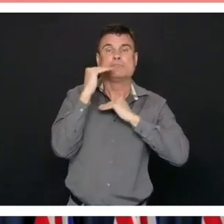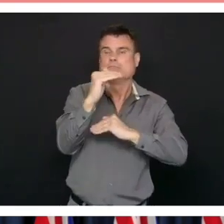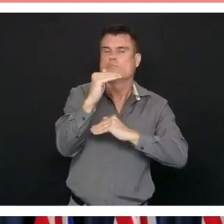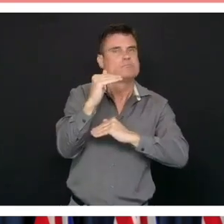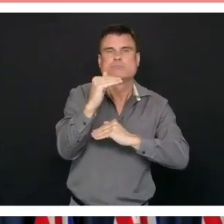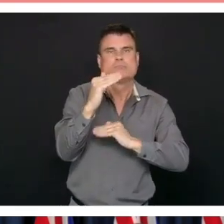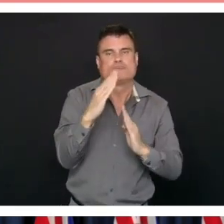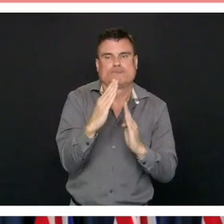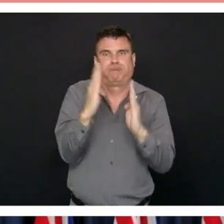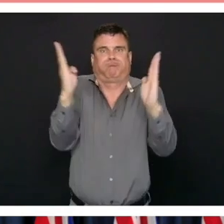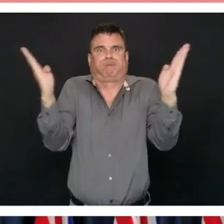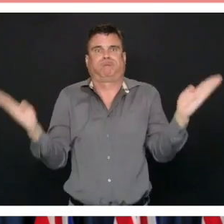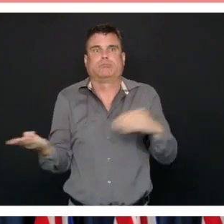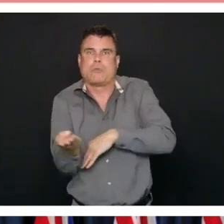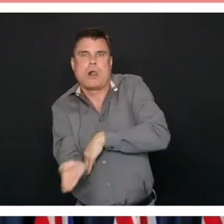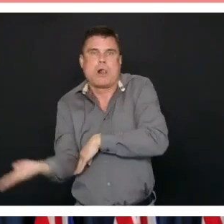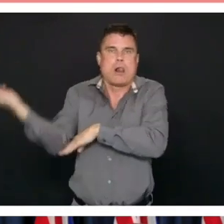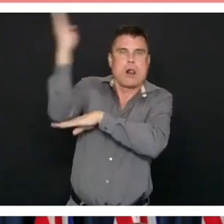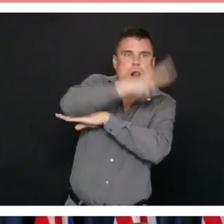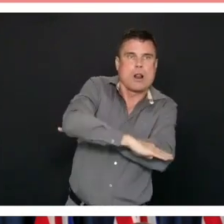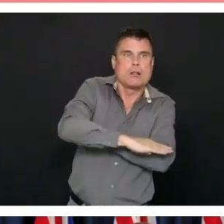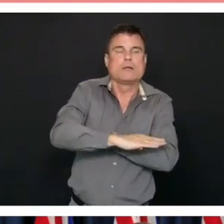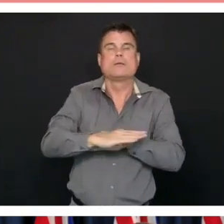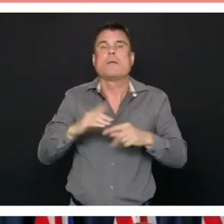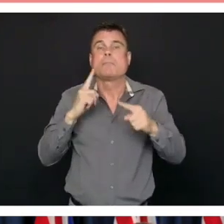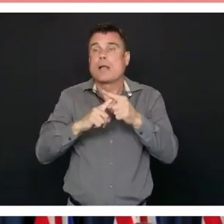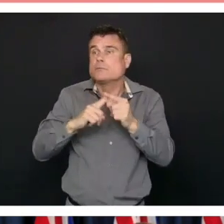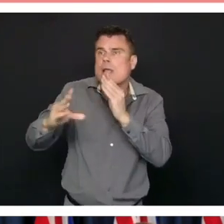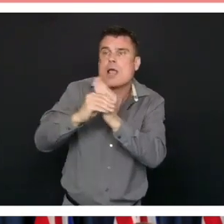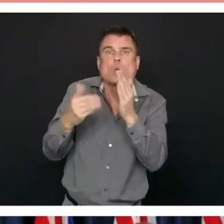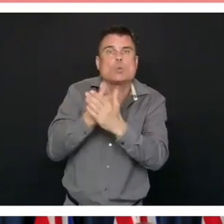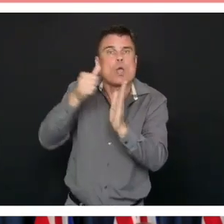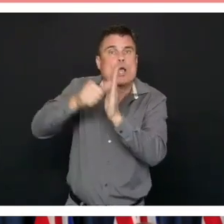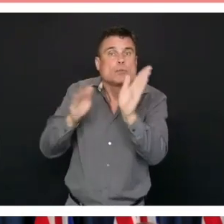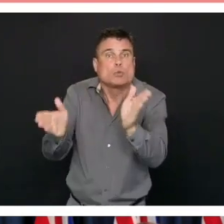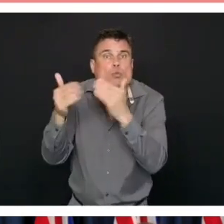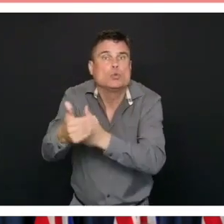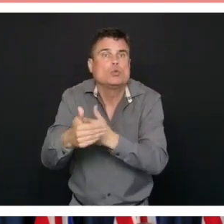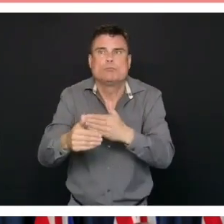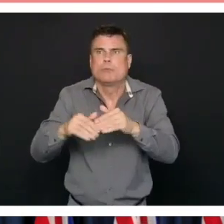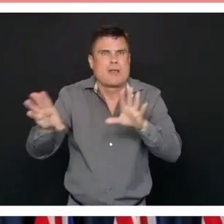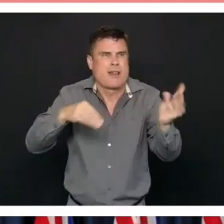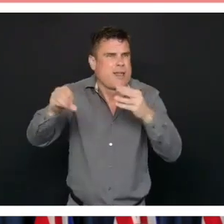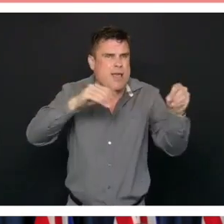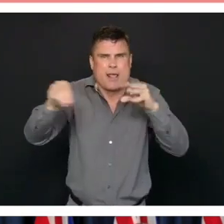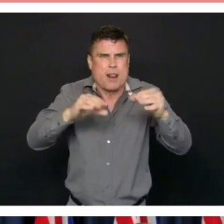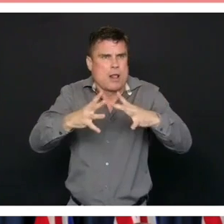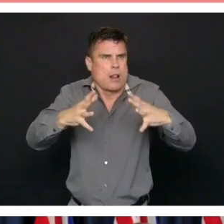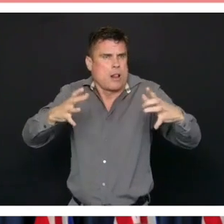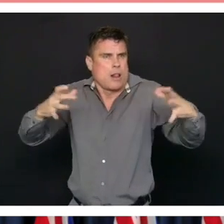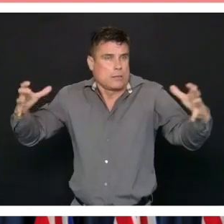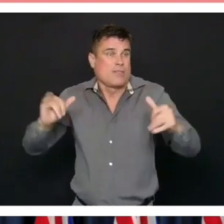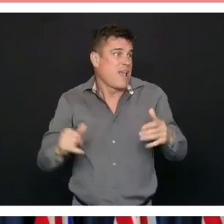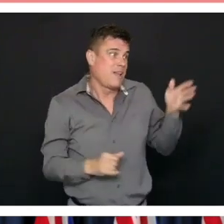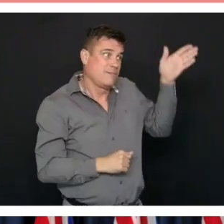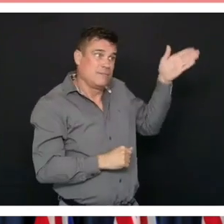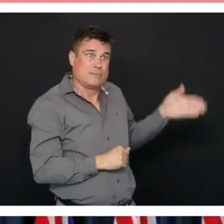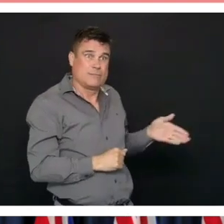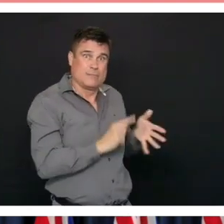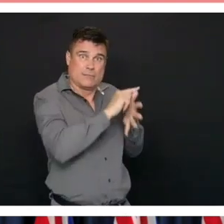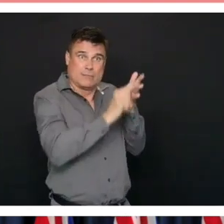weekends and adding new operating rooms. As noted and as Dr. Henry has suggested, all of this is dependent on